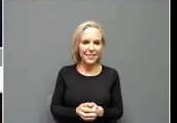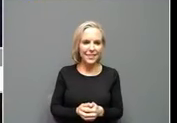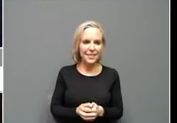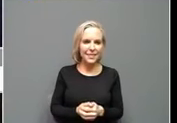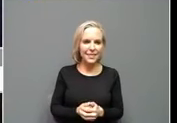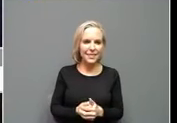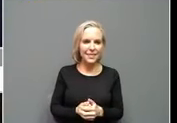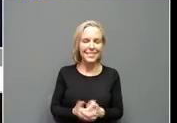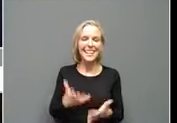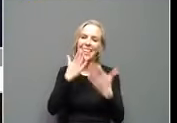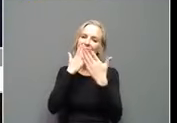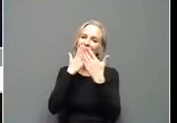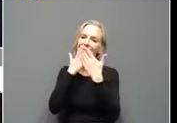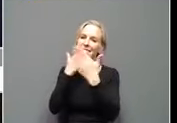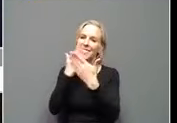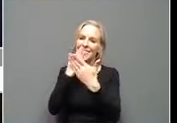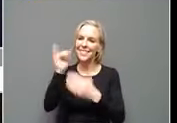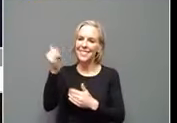Thank you, Jalen.